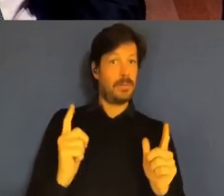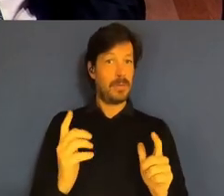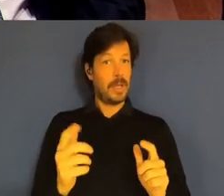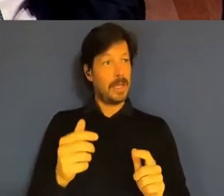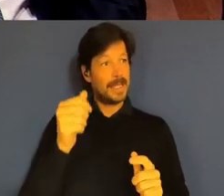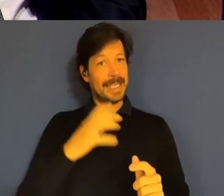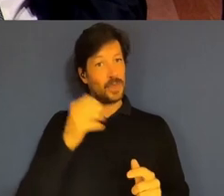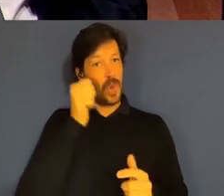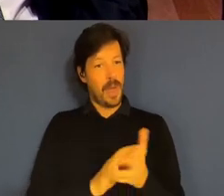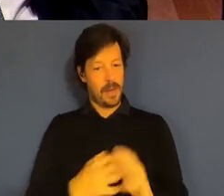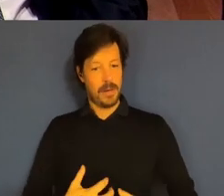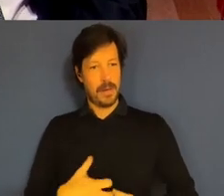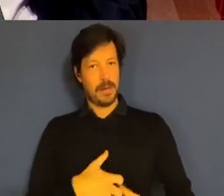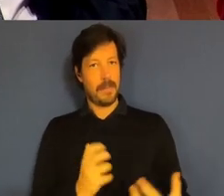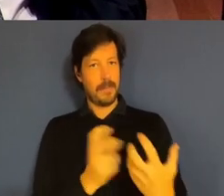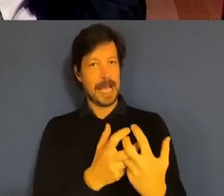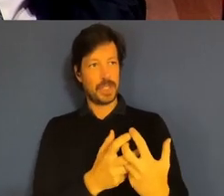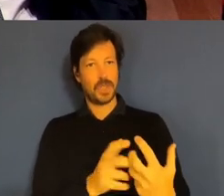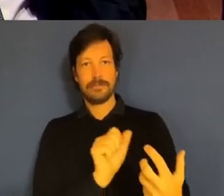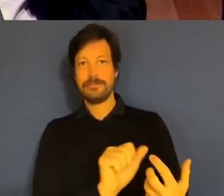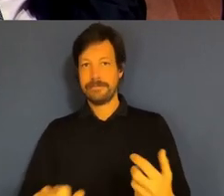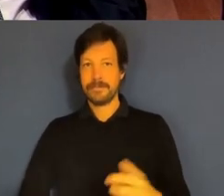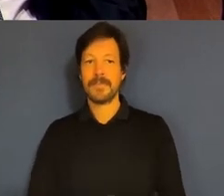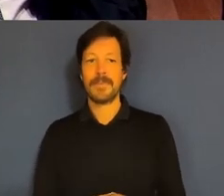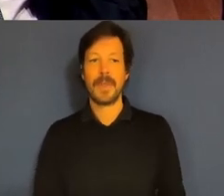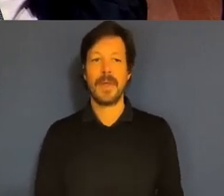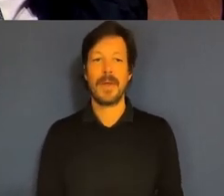to what people want. And I'm sure we'll talk about flexibility